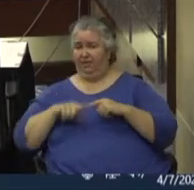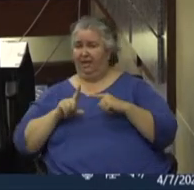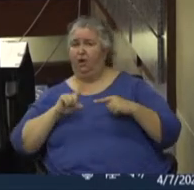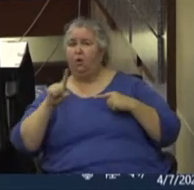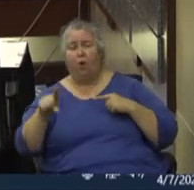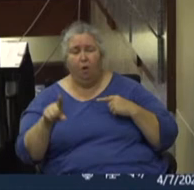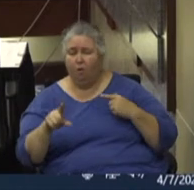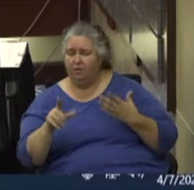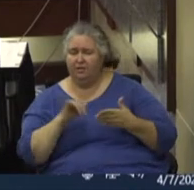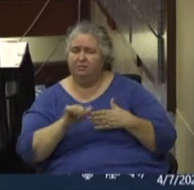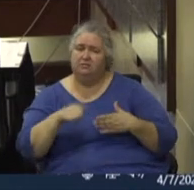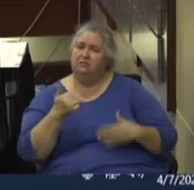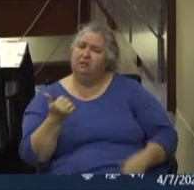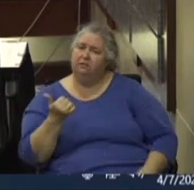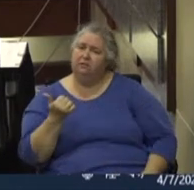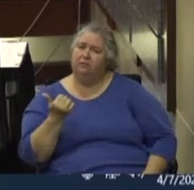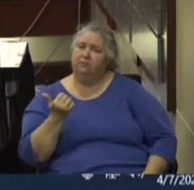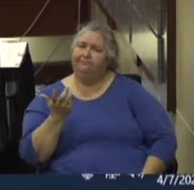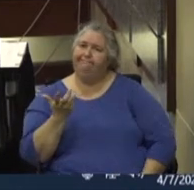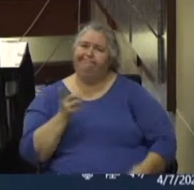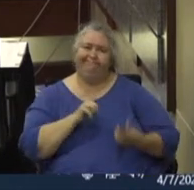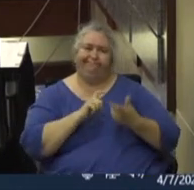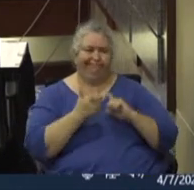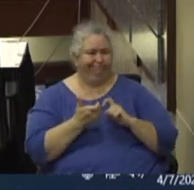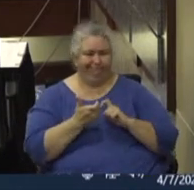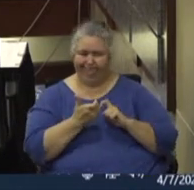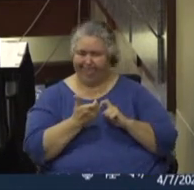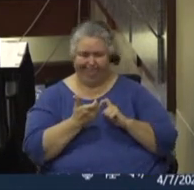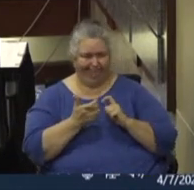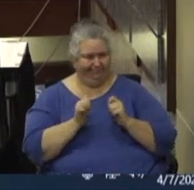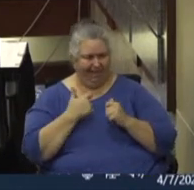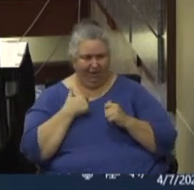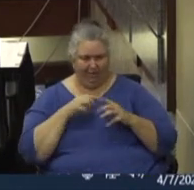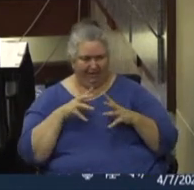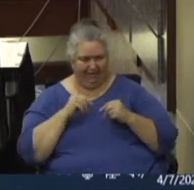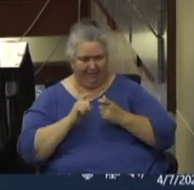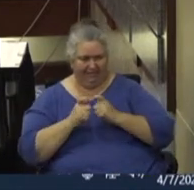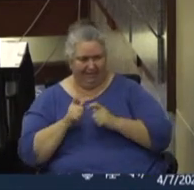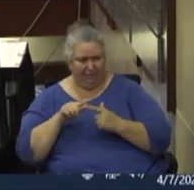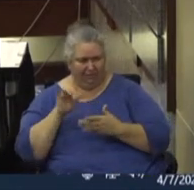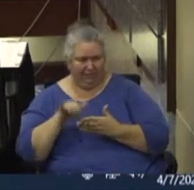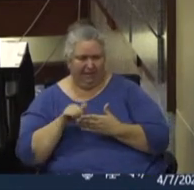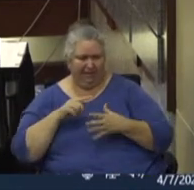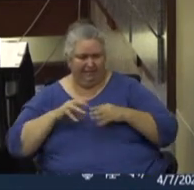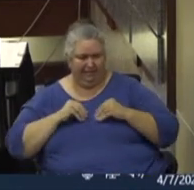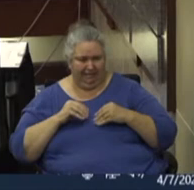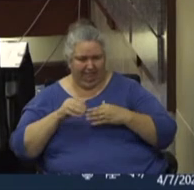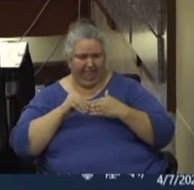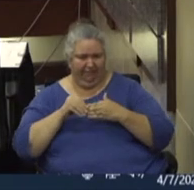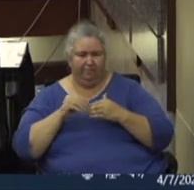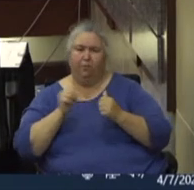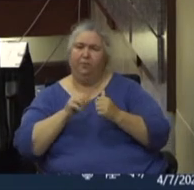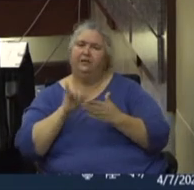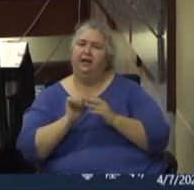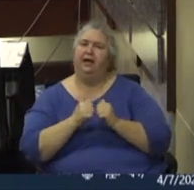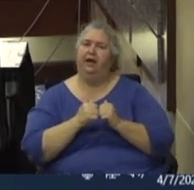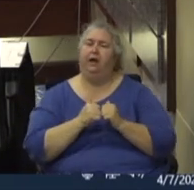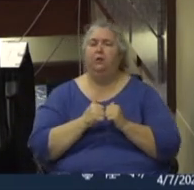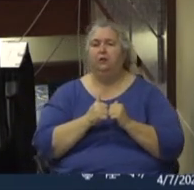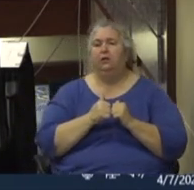that's, that's another, um, changing landscape. How do we adapt to that? And then, of course, dealing with our, um,